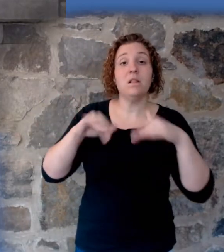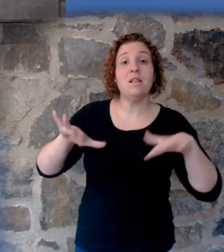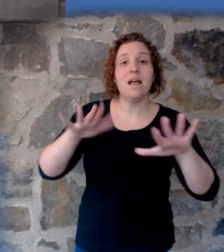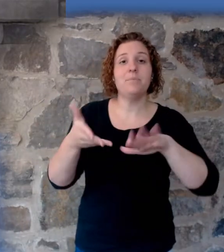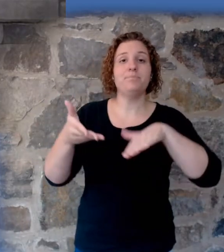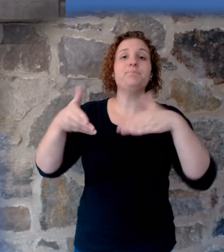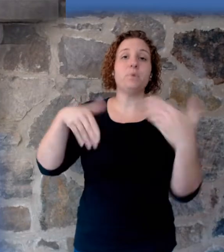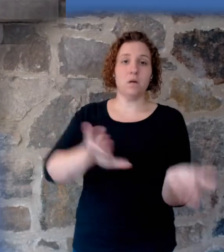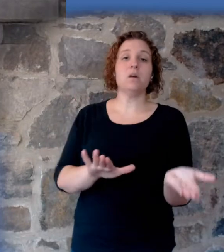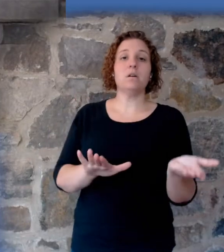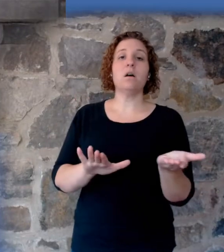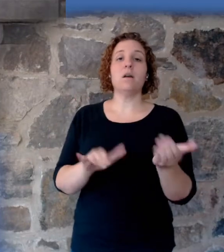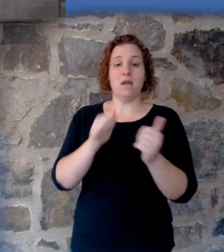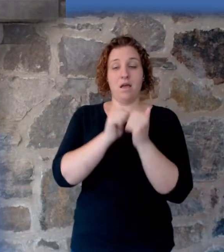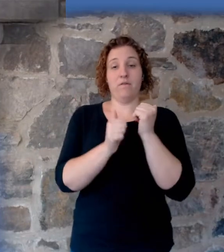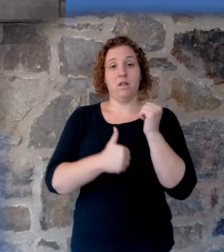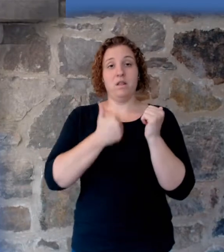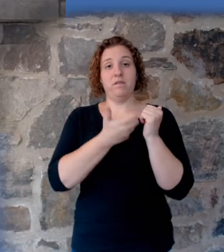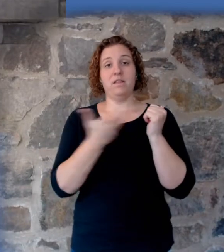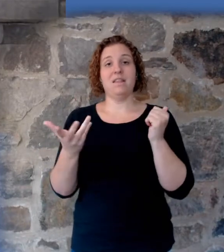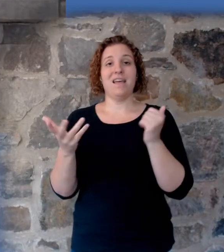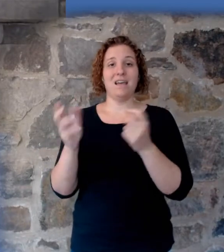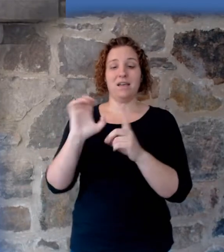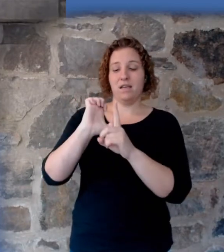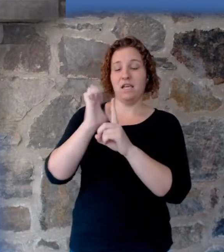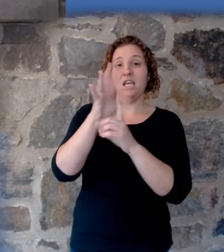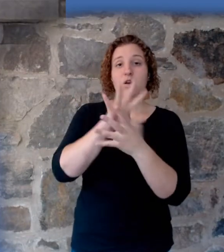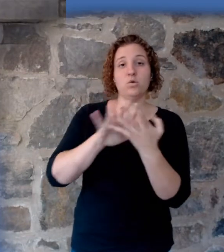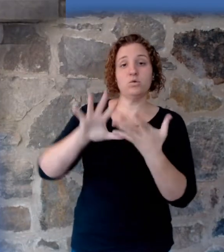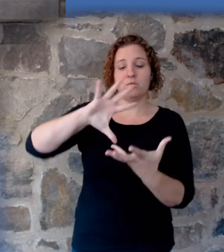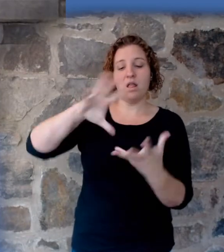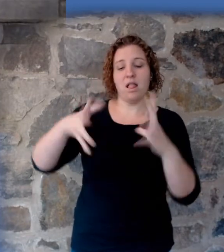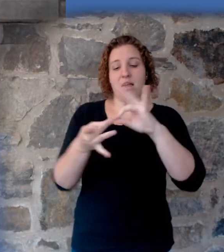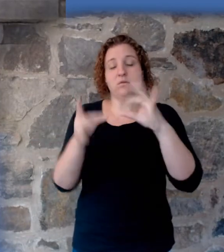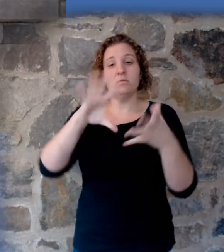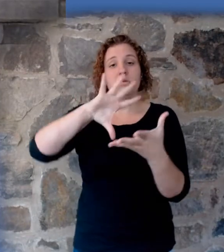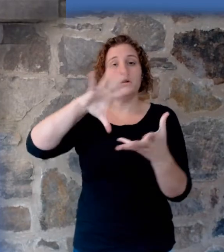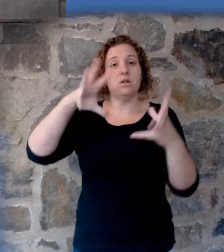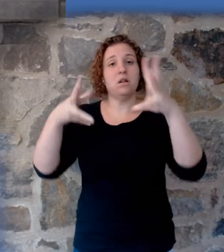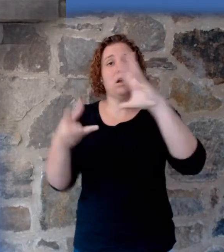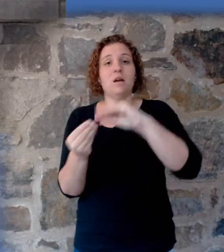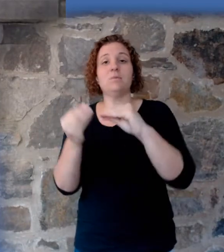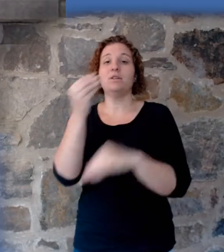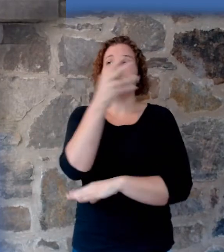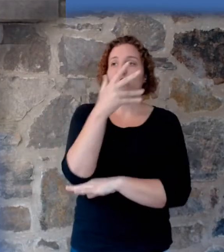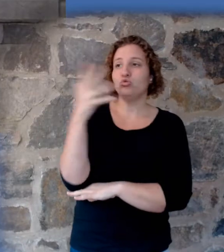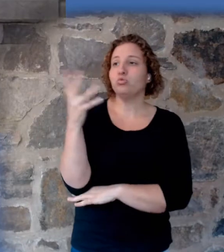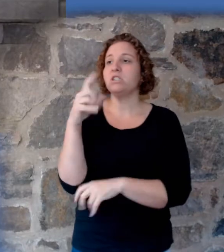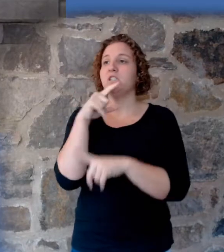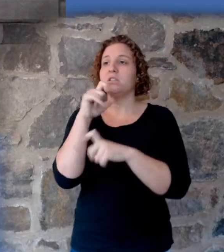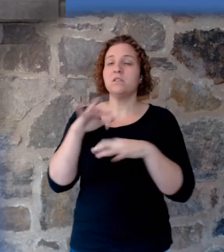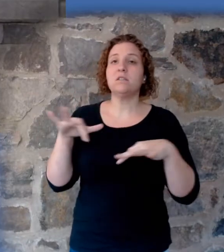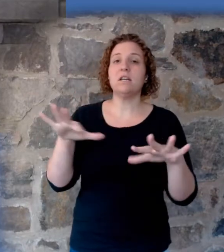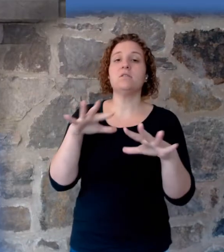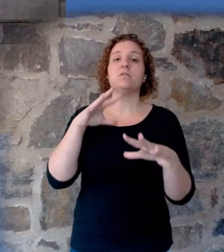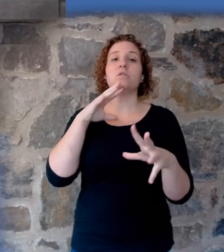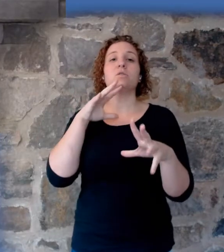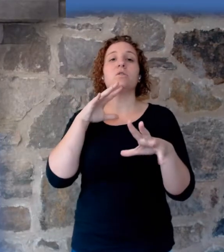was destroyed, ecosystem after ecosystem, wetlands, forests, trees, you name it, died,